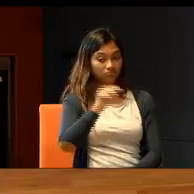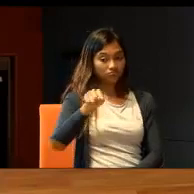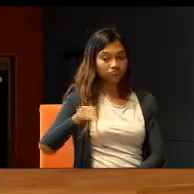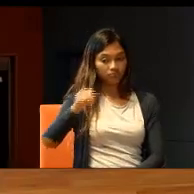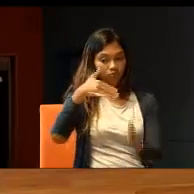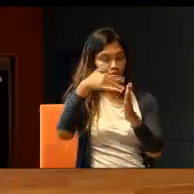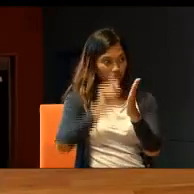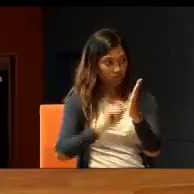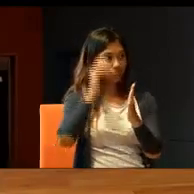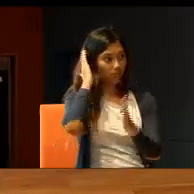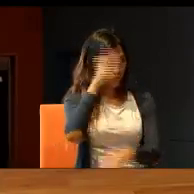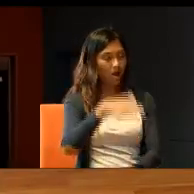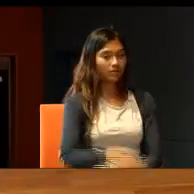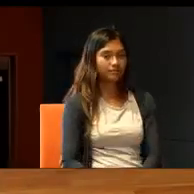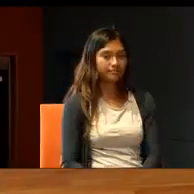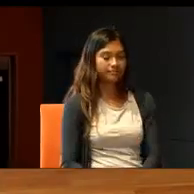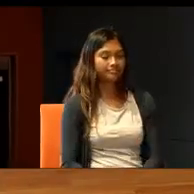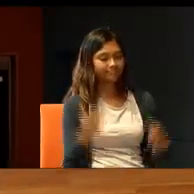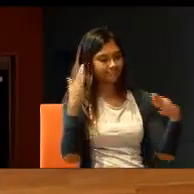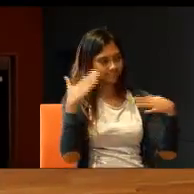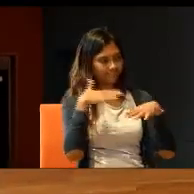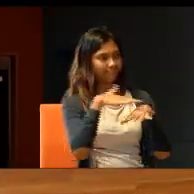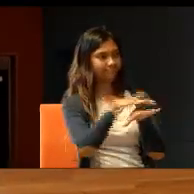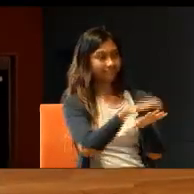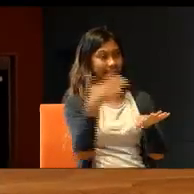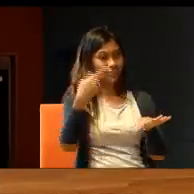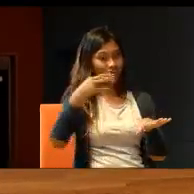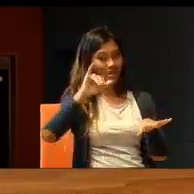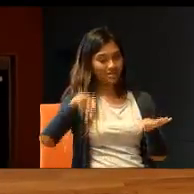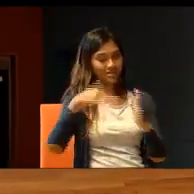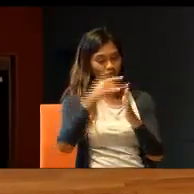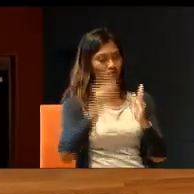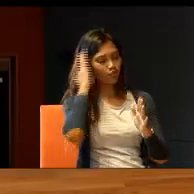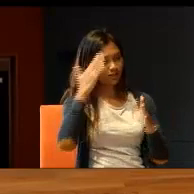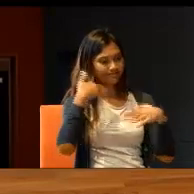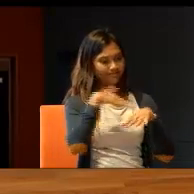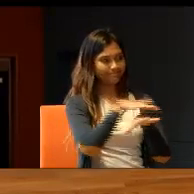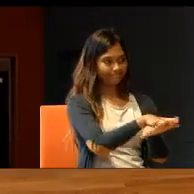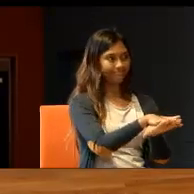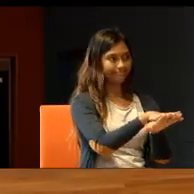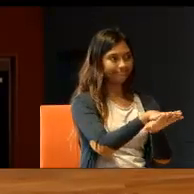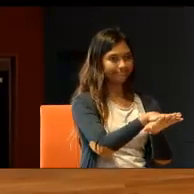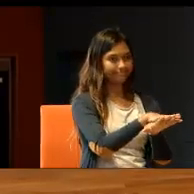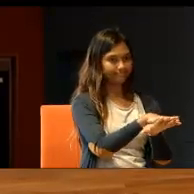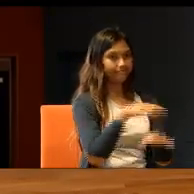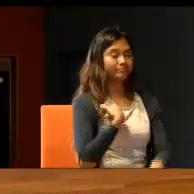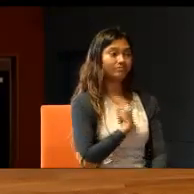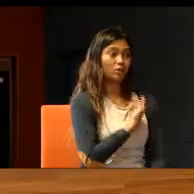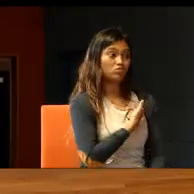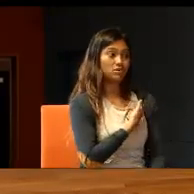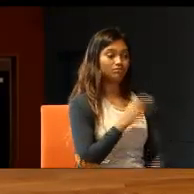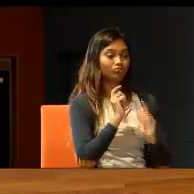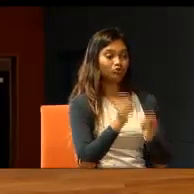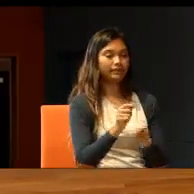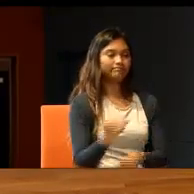will, be integrated, with the mainstream students, and we treat them, just like